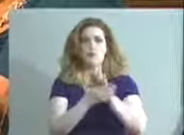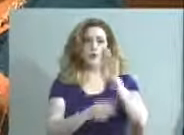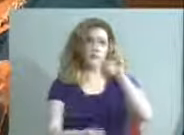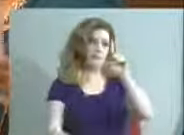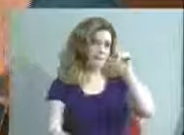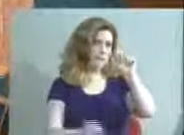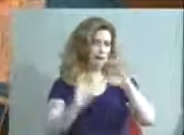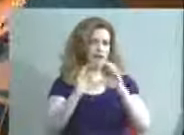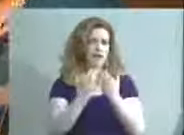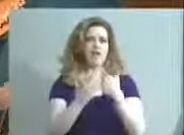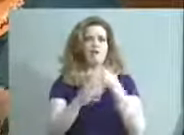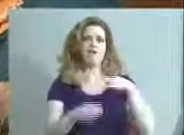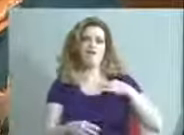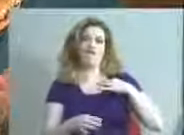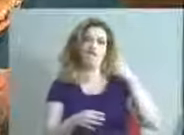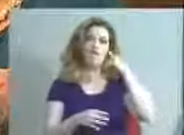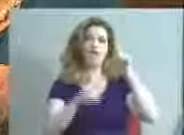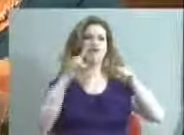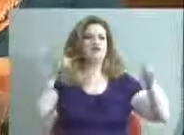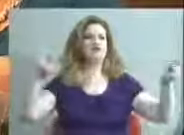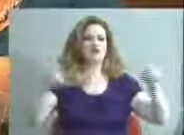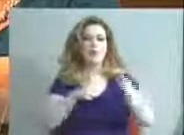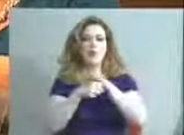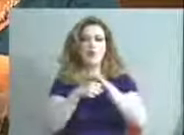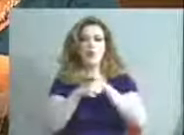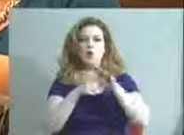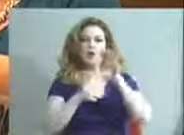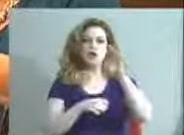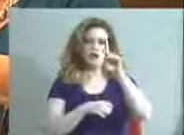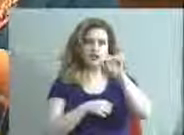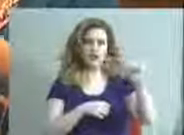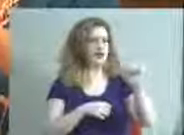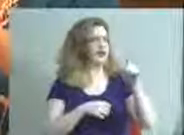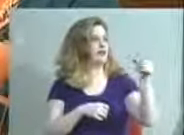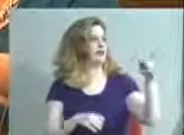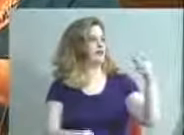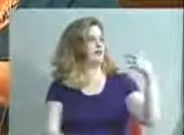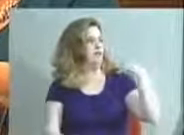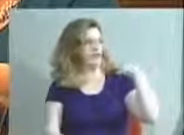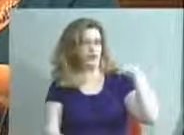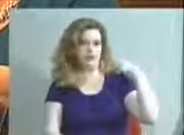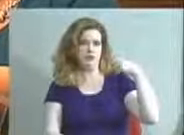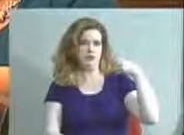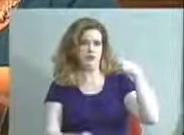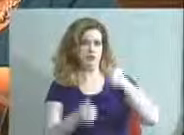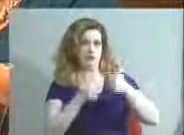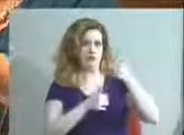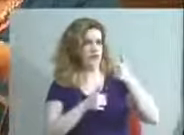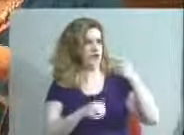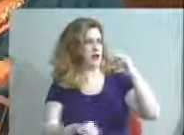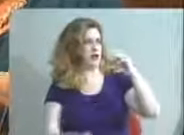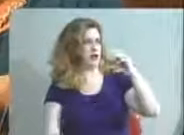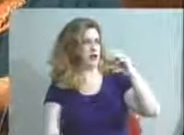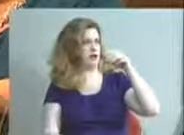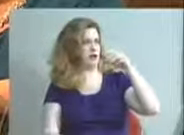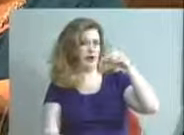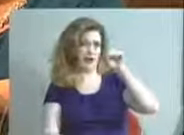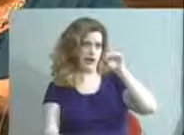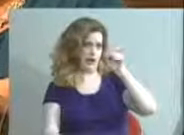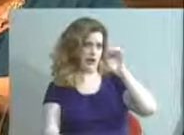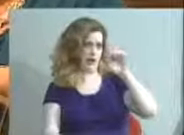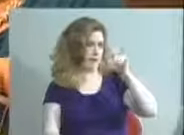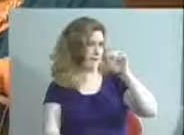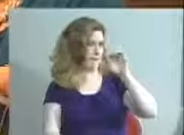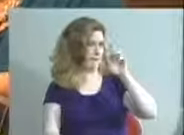volunteers with local charities board vice chair Diane Porter and area 2 assistant superintendent Amy Dennis please